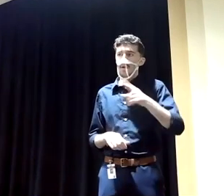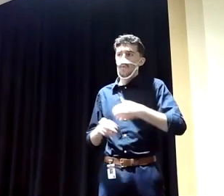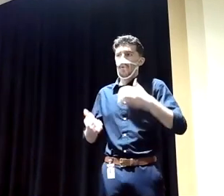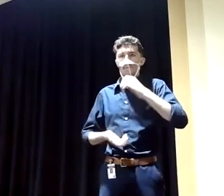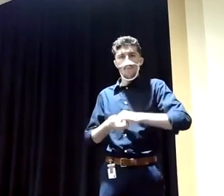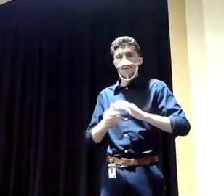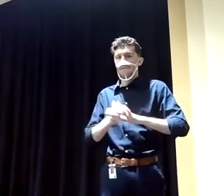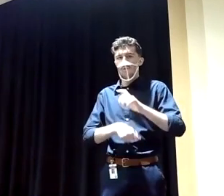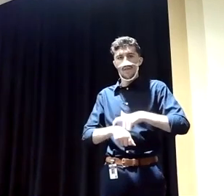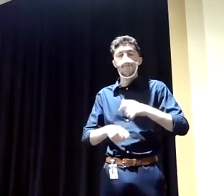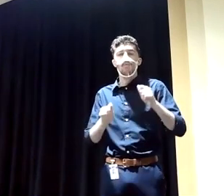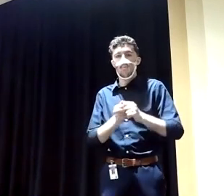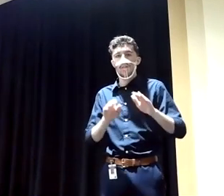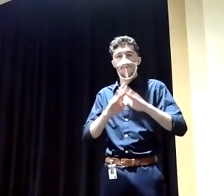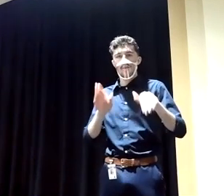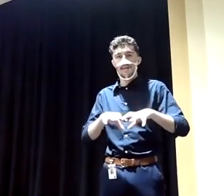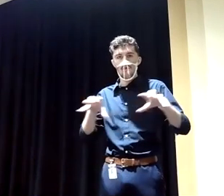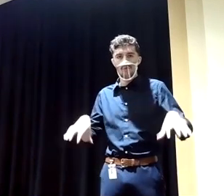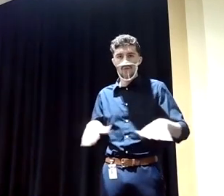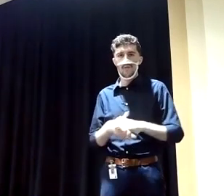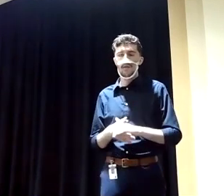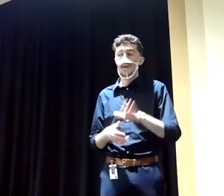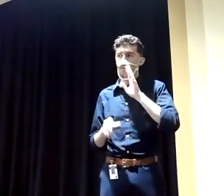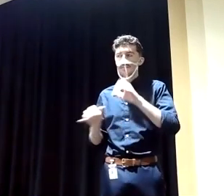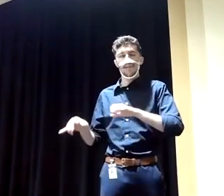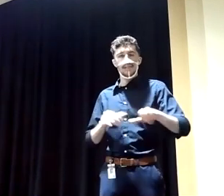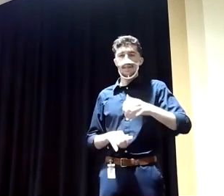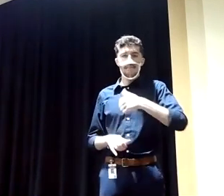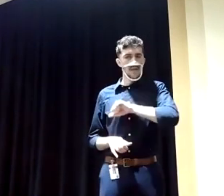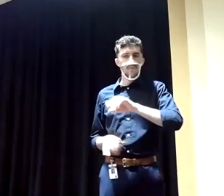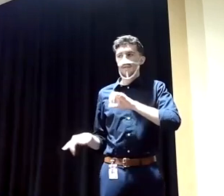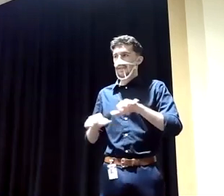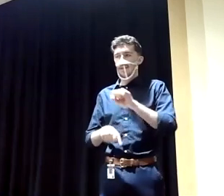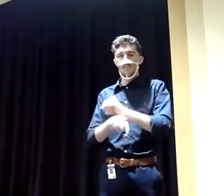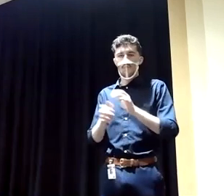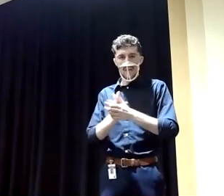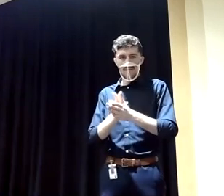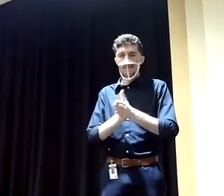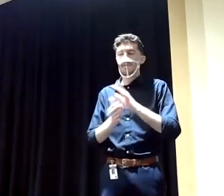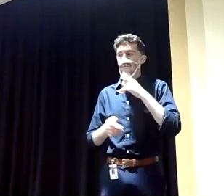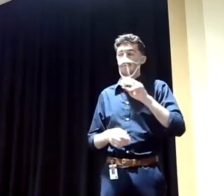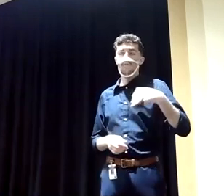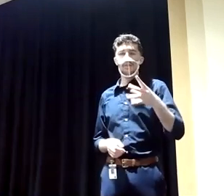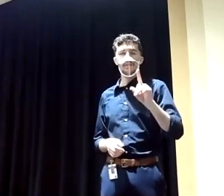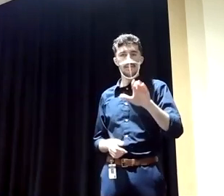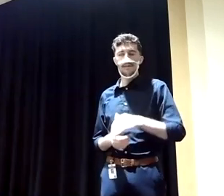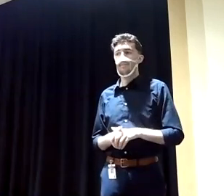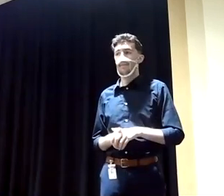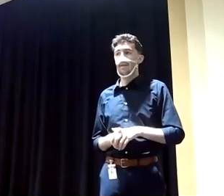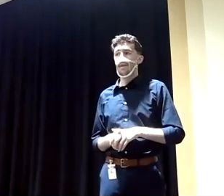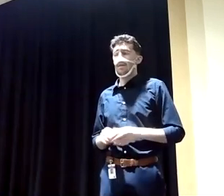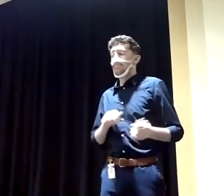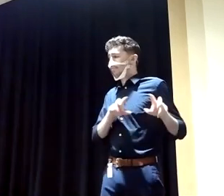I will bring that same attitude and that same work ethic to Washington, DC. I respect all my colleagues